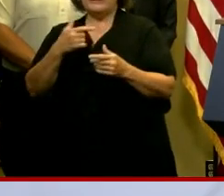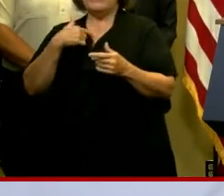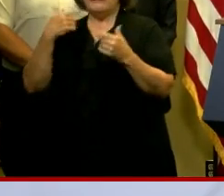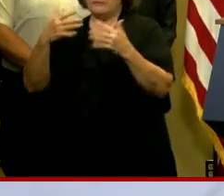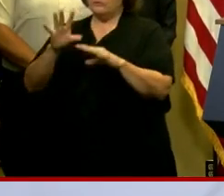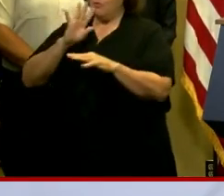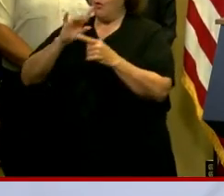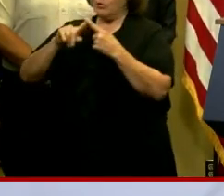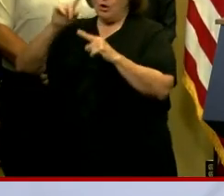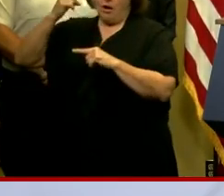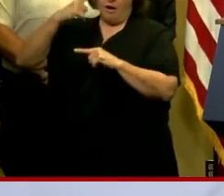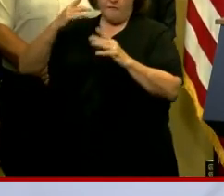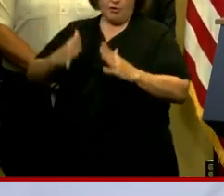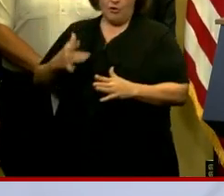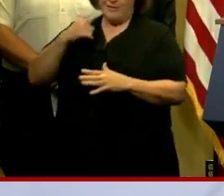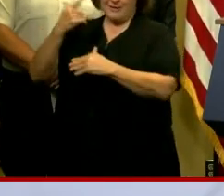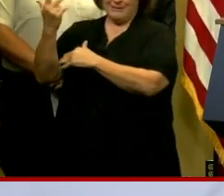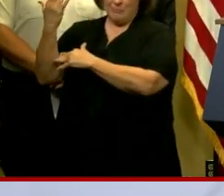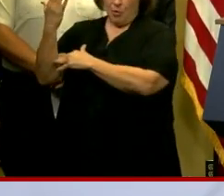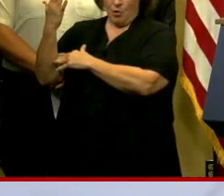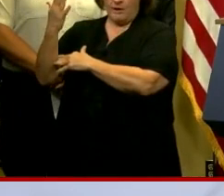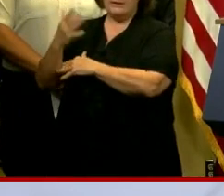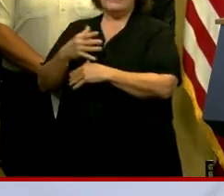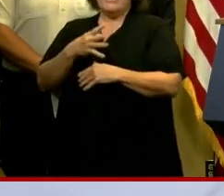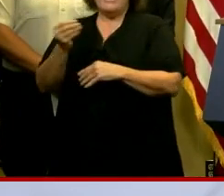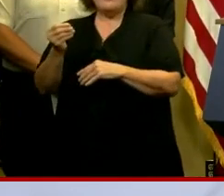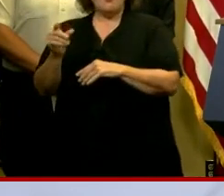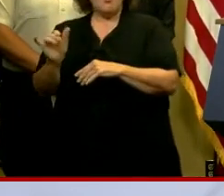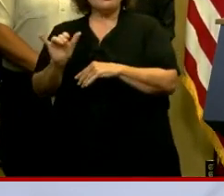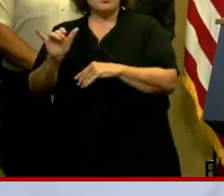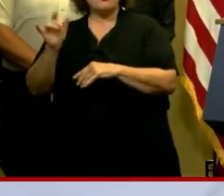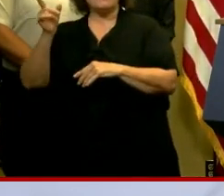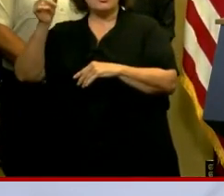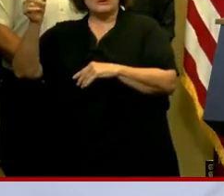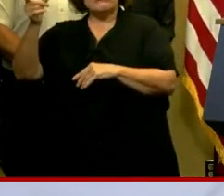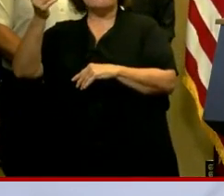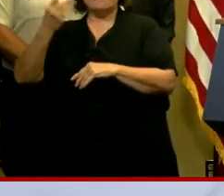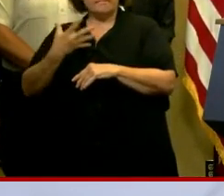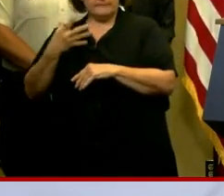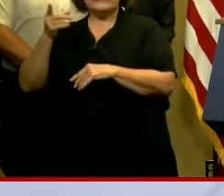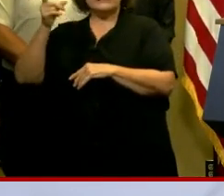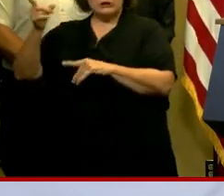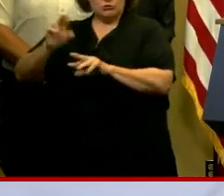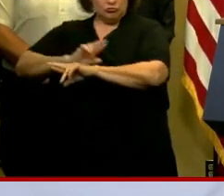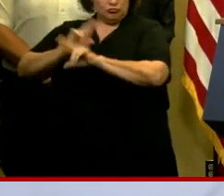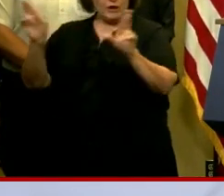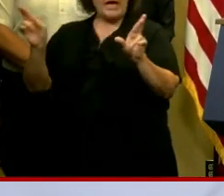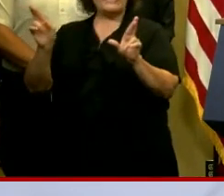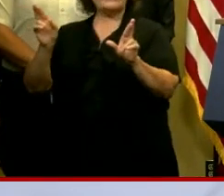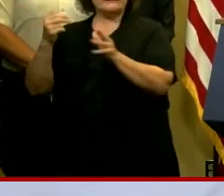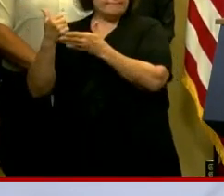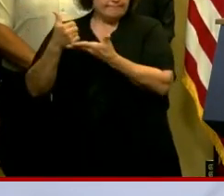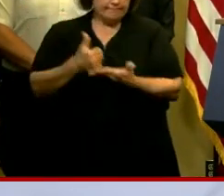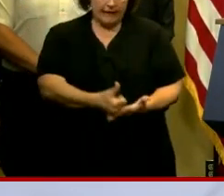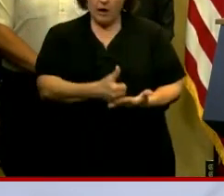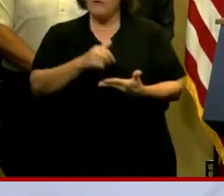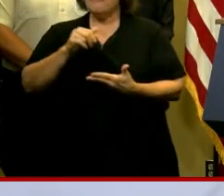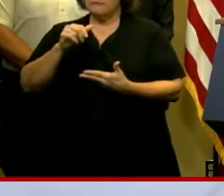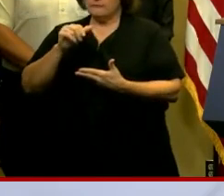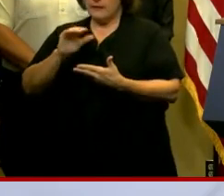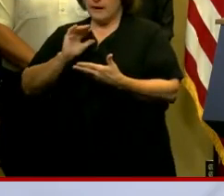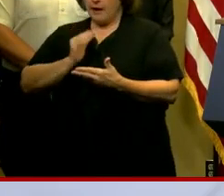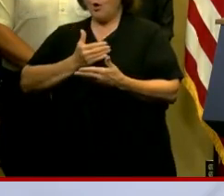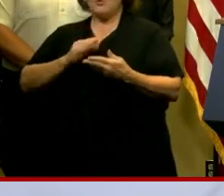our governor earlier this morning, and of course, he stands ready to assist our city in any